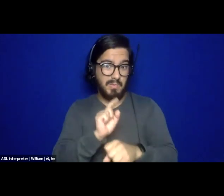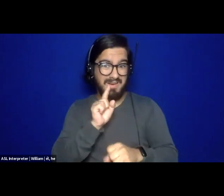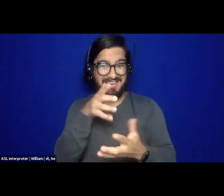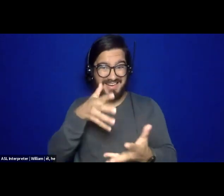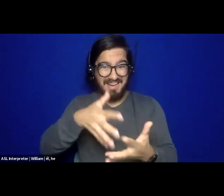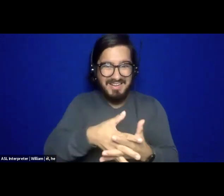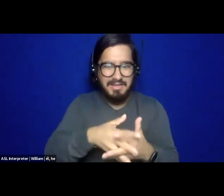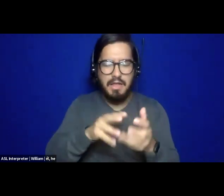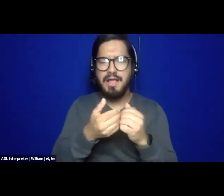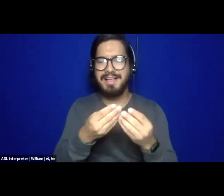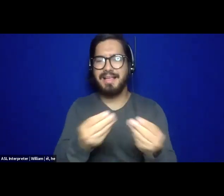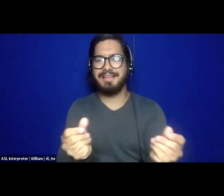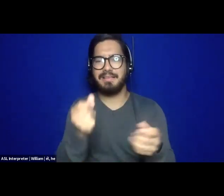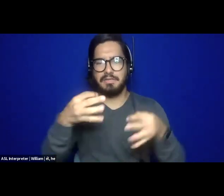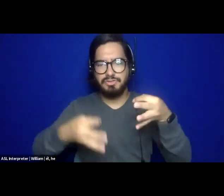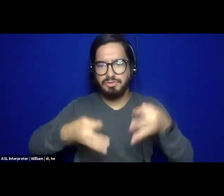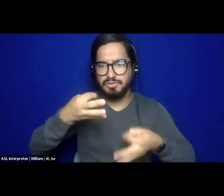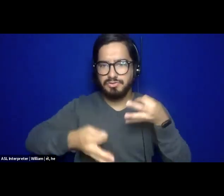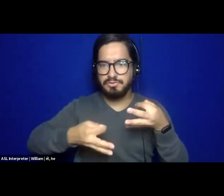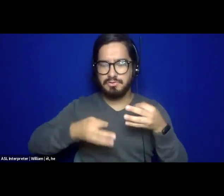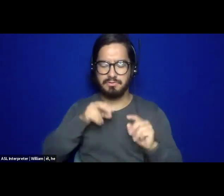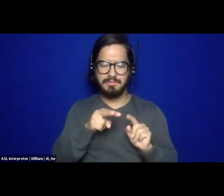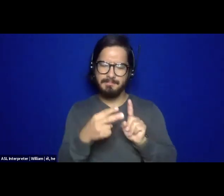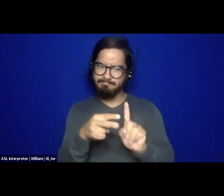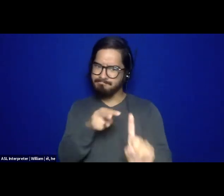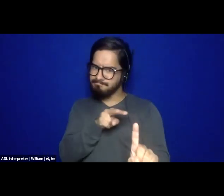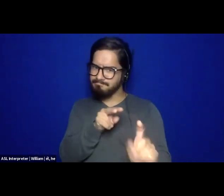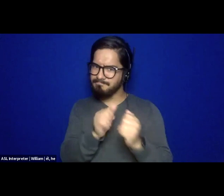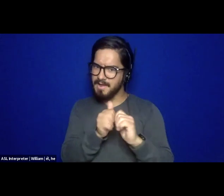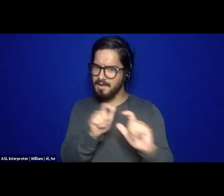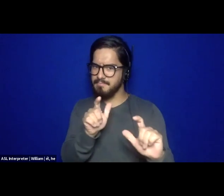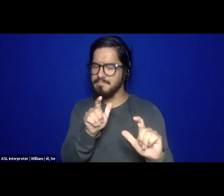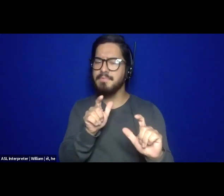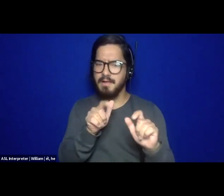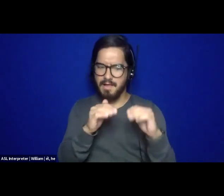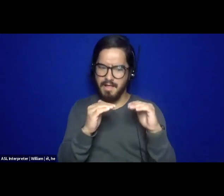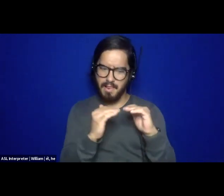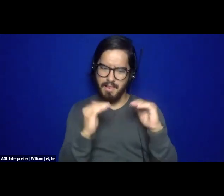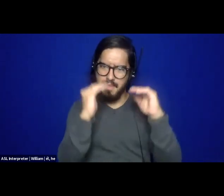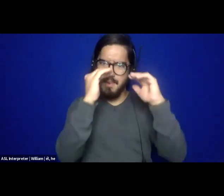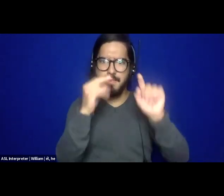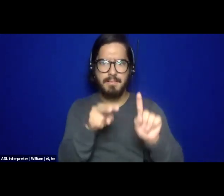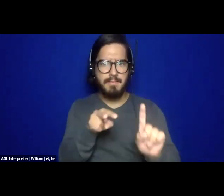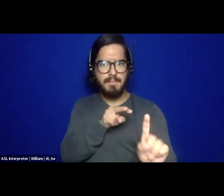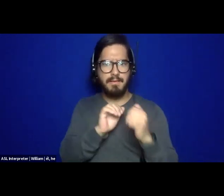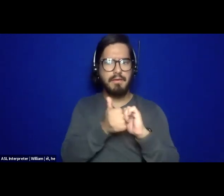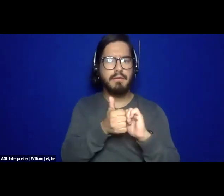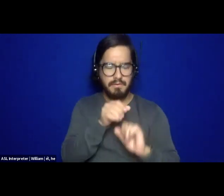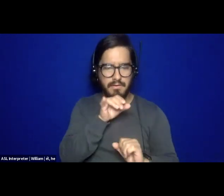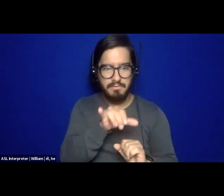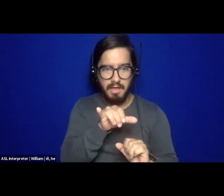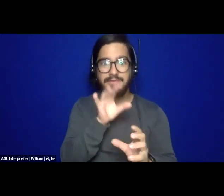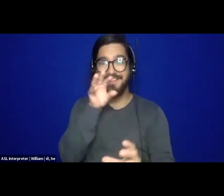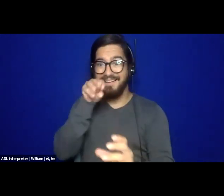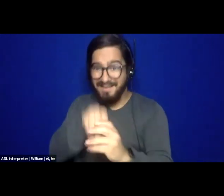I like to think about what healing justice work looks like on the micro, meso, and macro levels. So I integrate that work into my